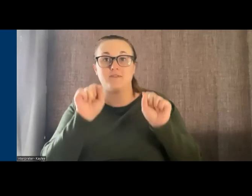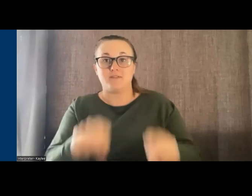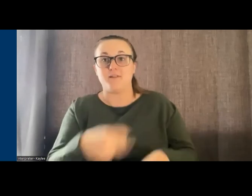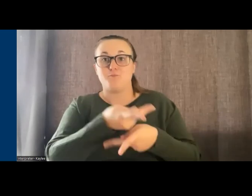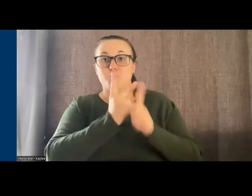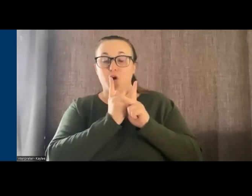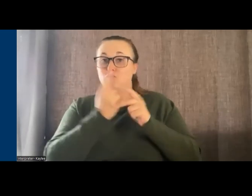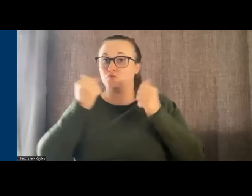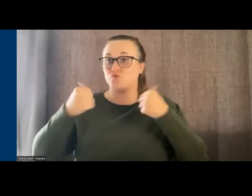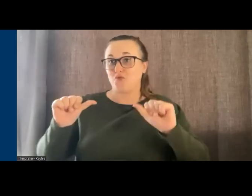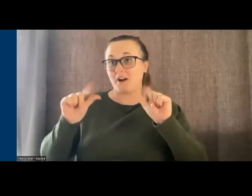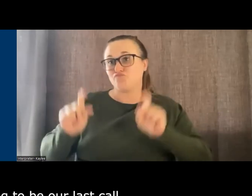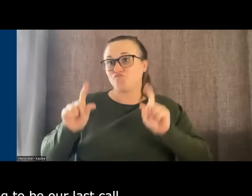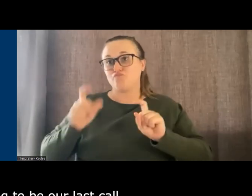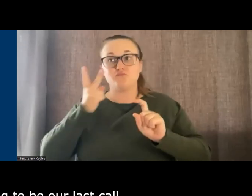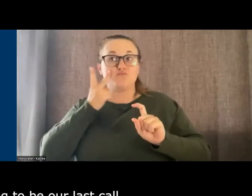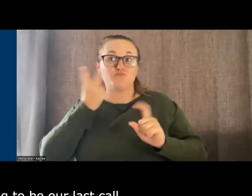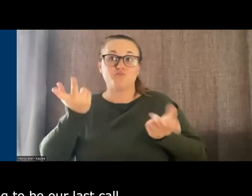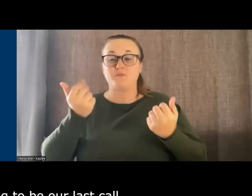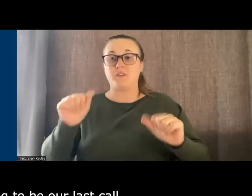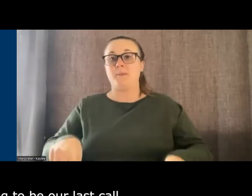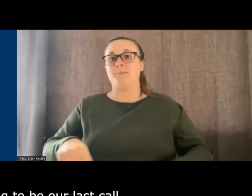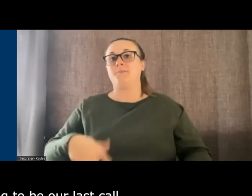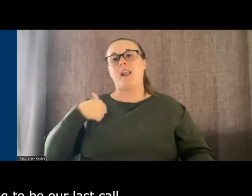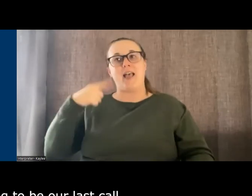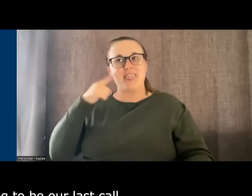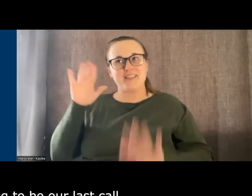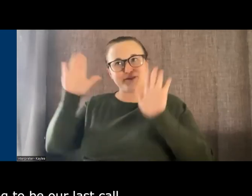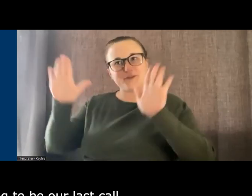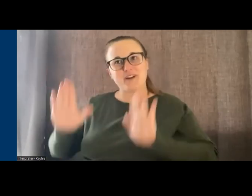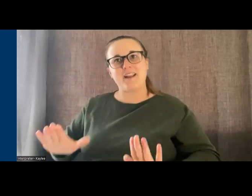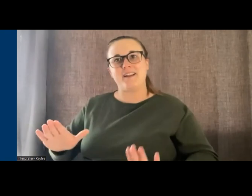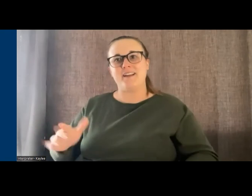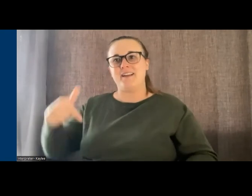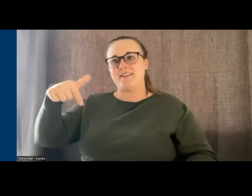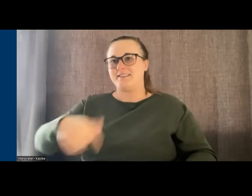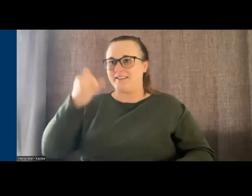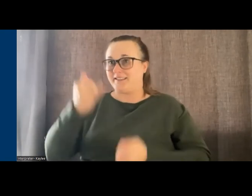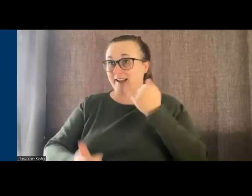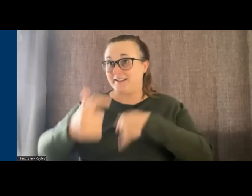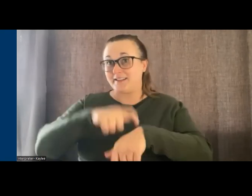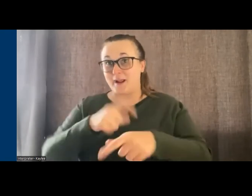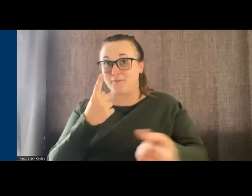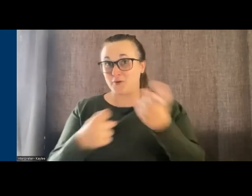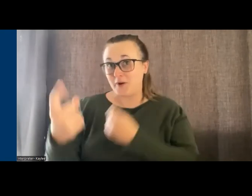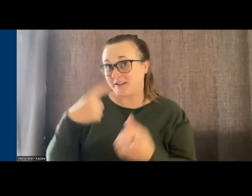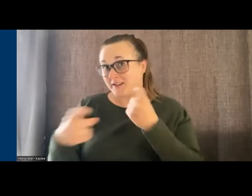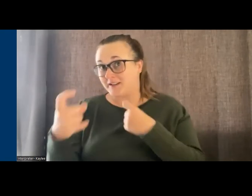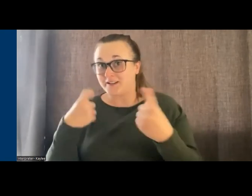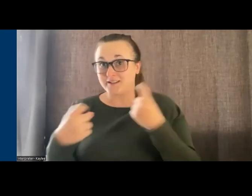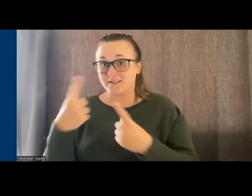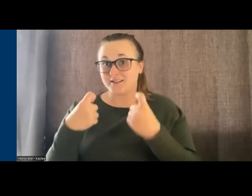All right. I think that that's great. So this is going to be our last call for questions. Speak now and forever hold your peace.